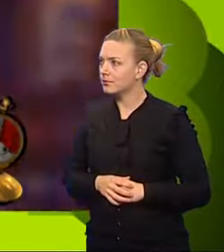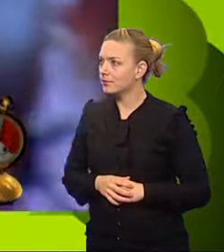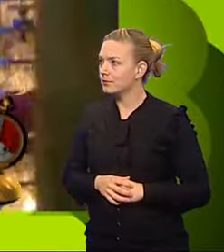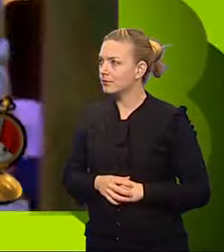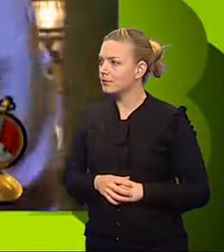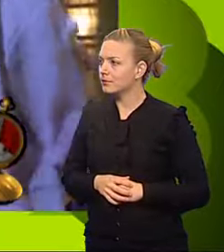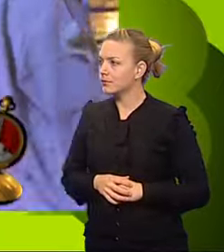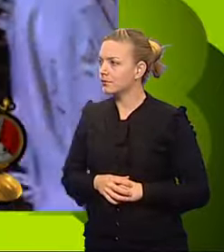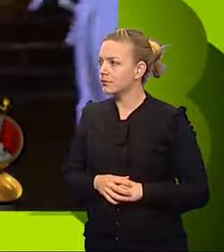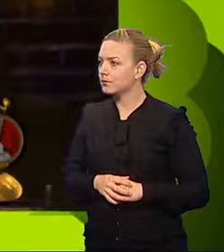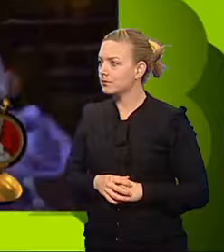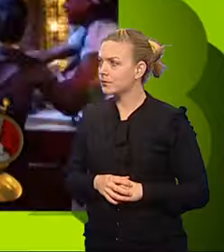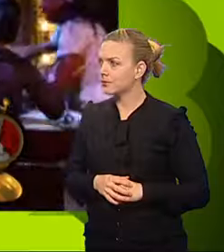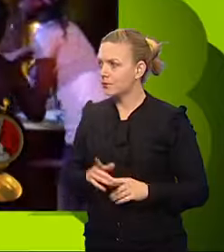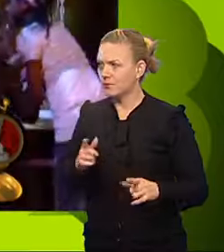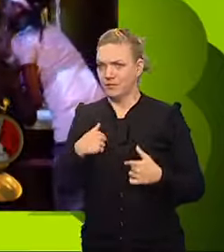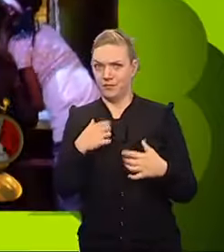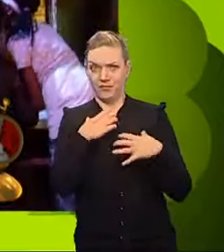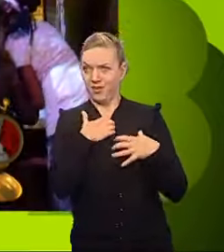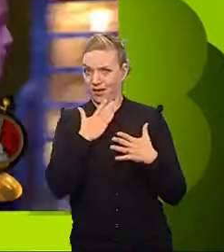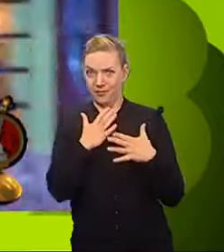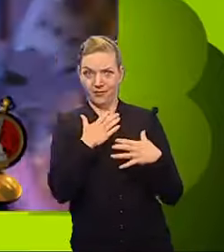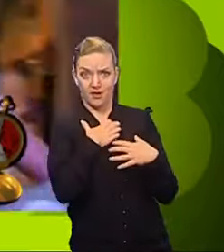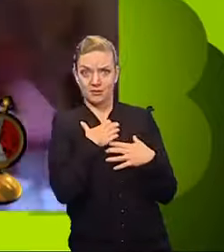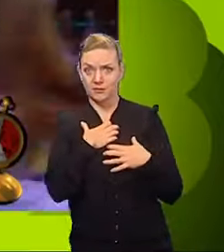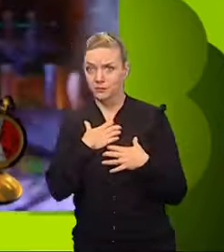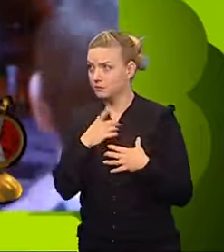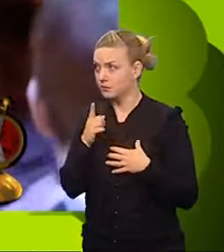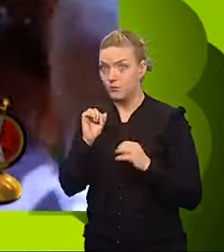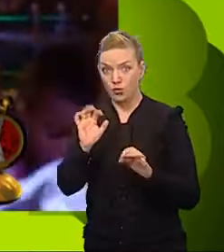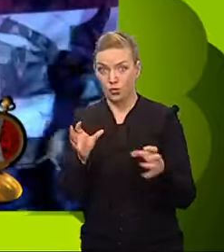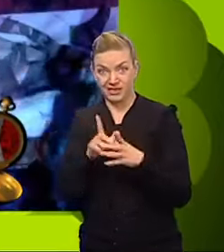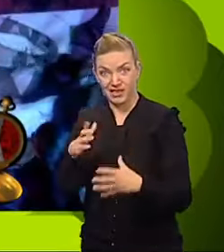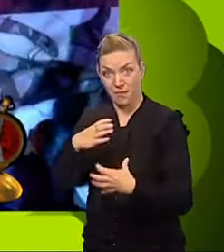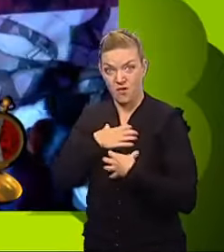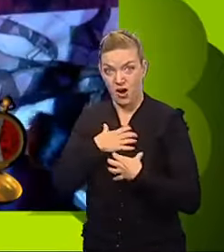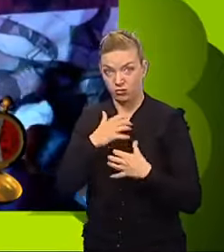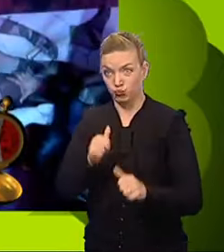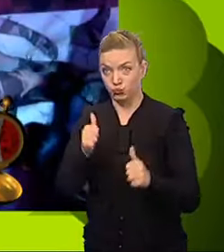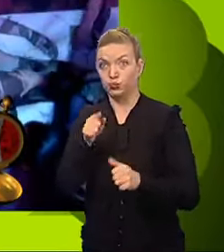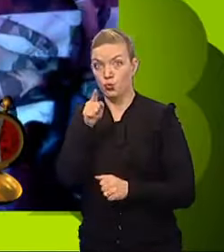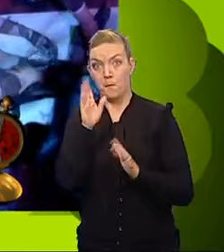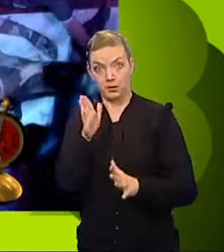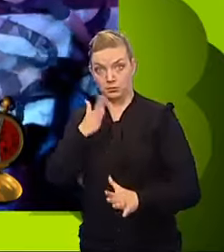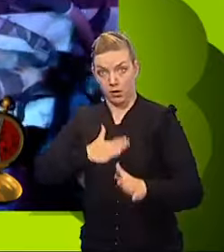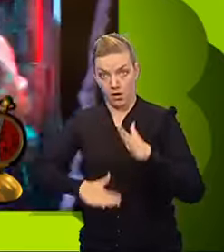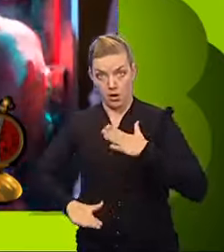I'm scared to turn over in here. Your team are terrified. But you must stay calm.